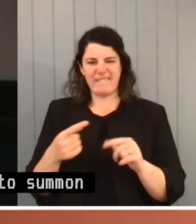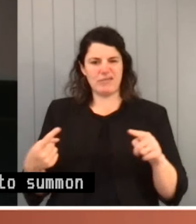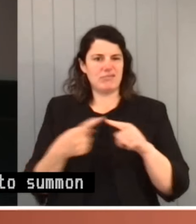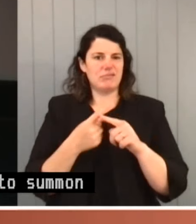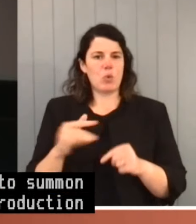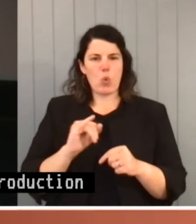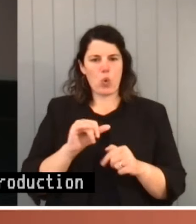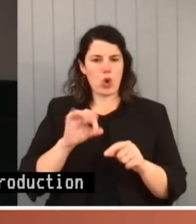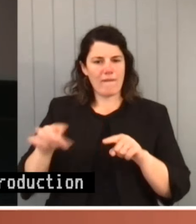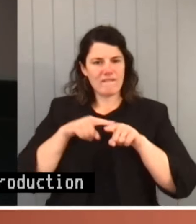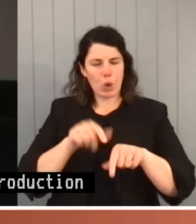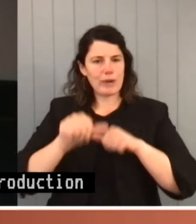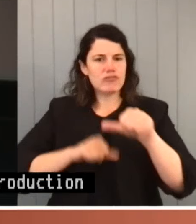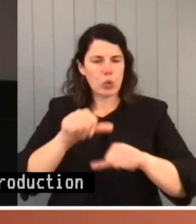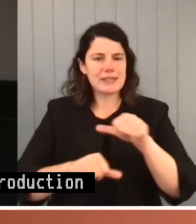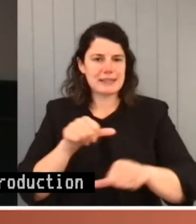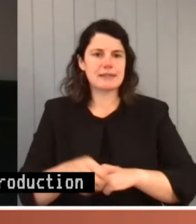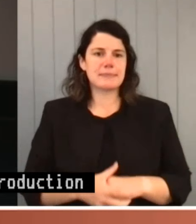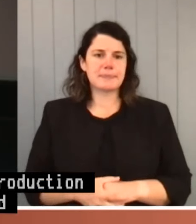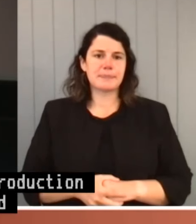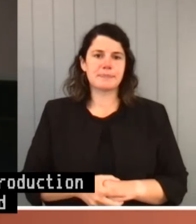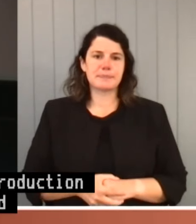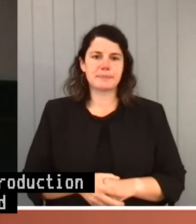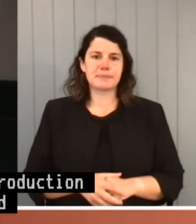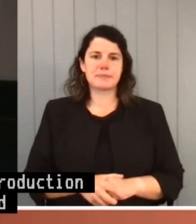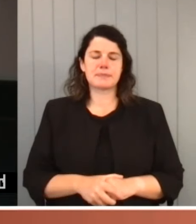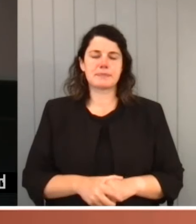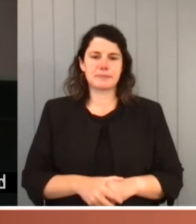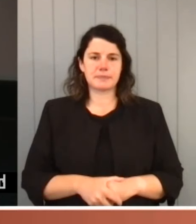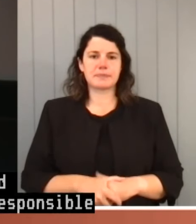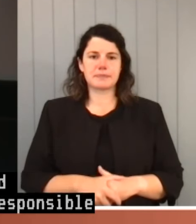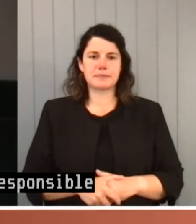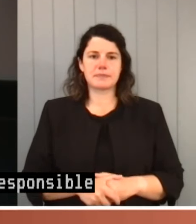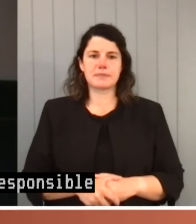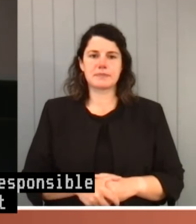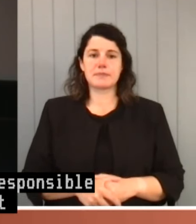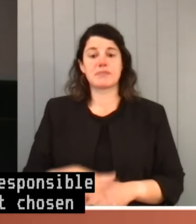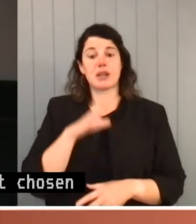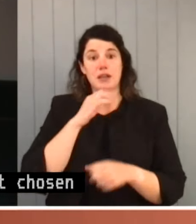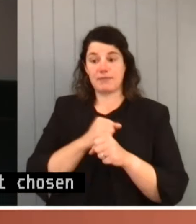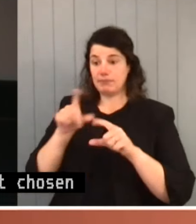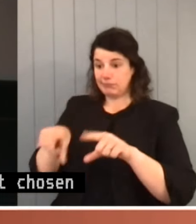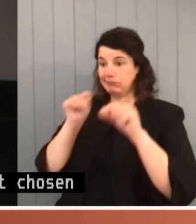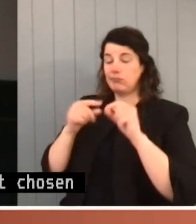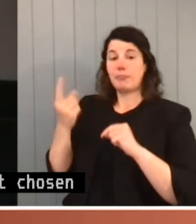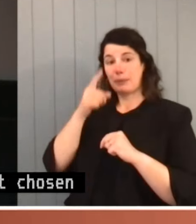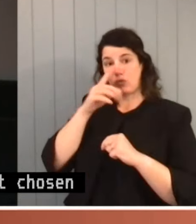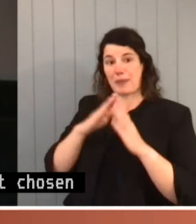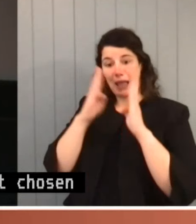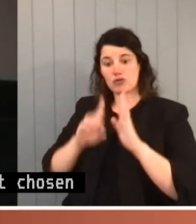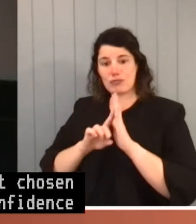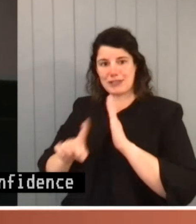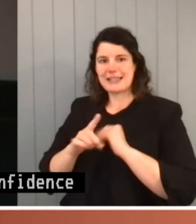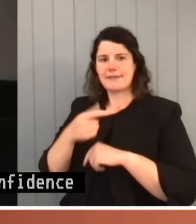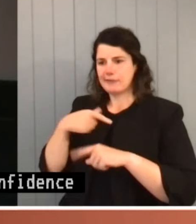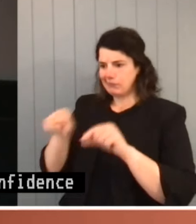Responsible government means government chosen from those who have the confidence of the House of Representatives. It also requires that,